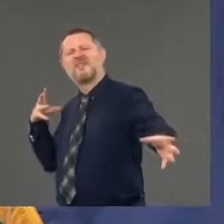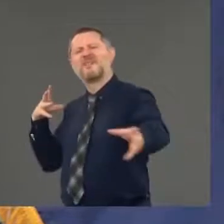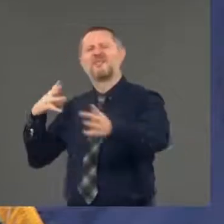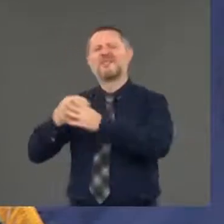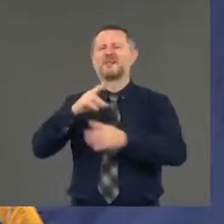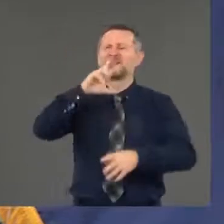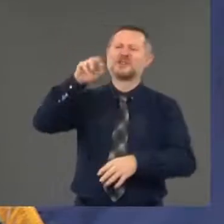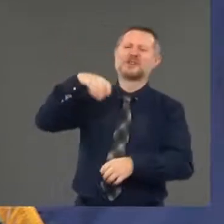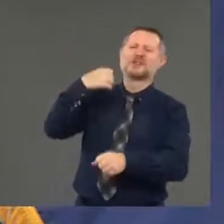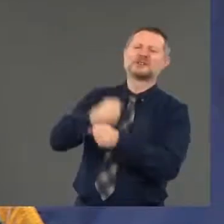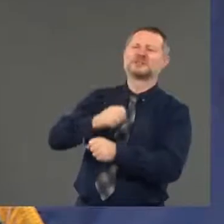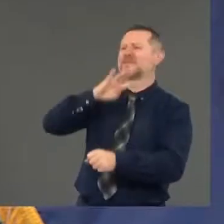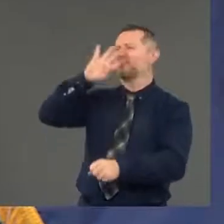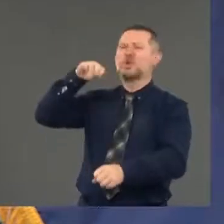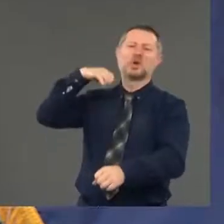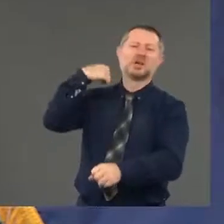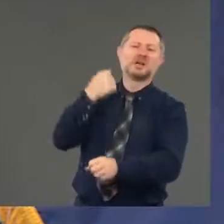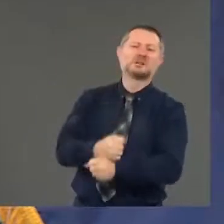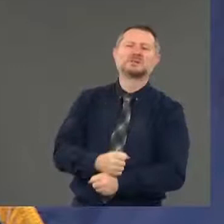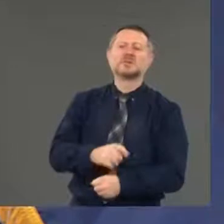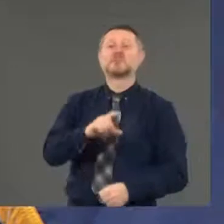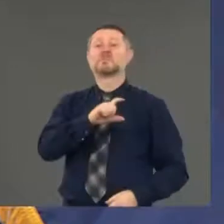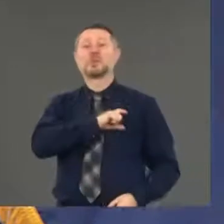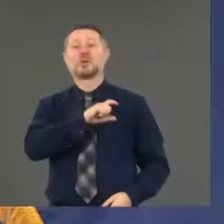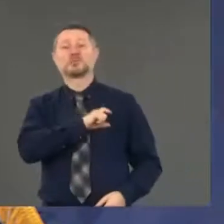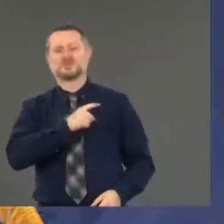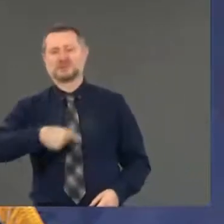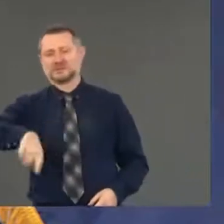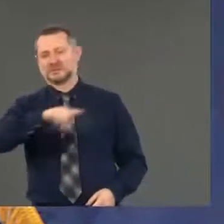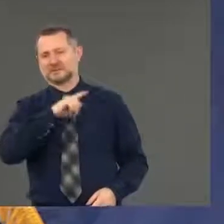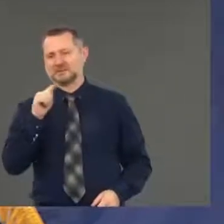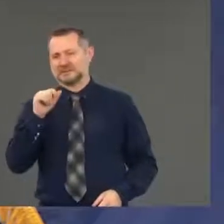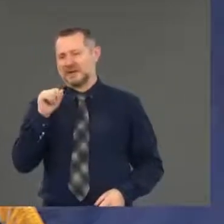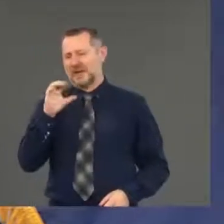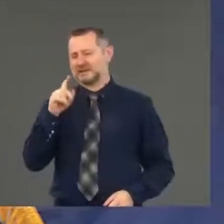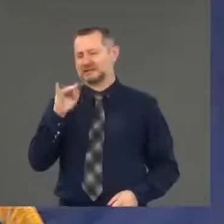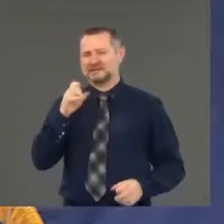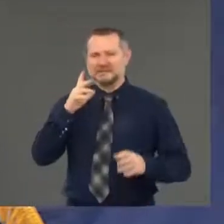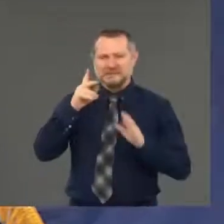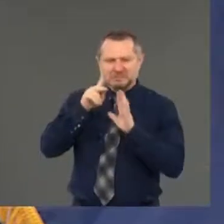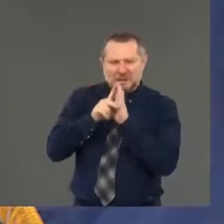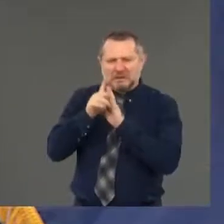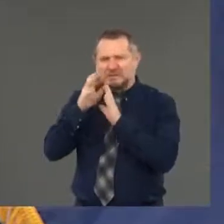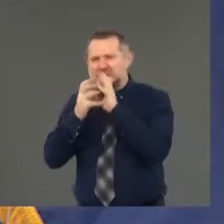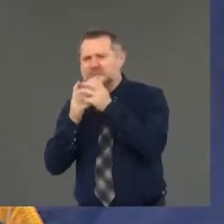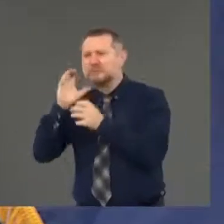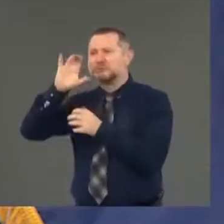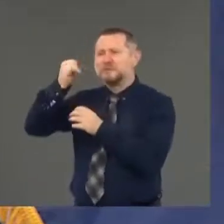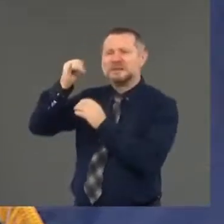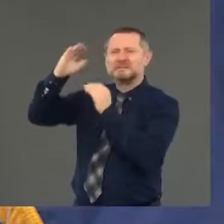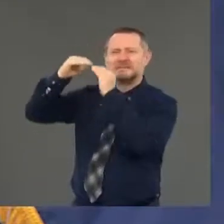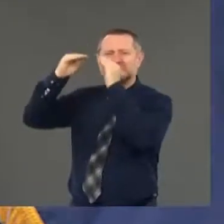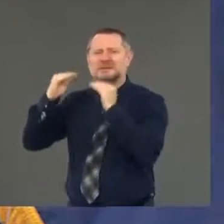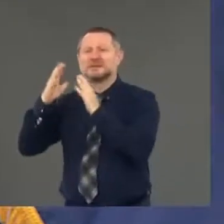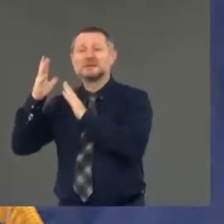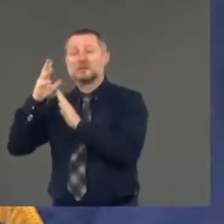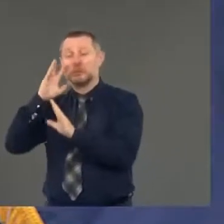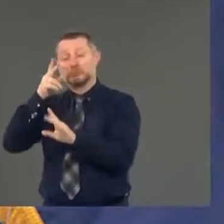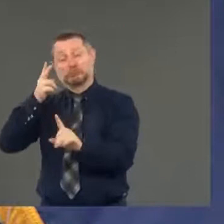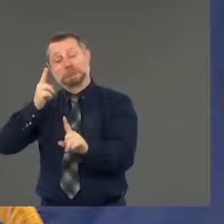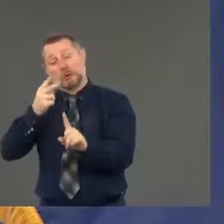police tactics and criminal justice policy that hasn't worked. You go back 30, 40 years, you see that number of